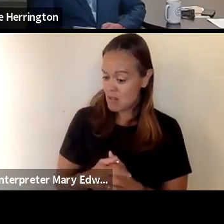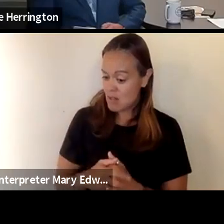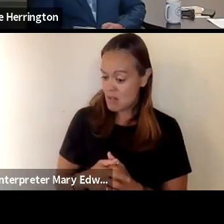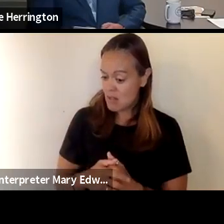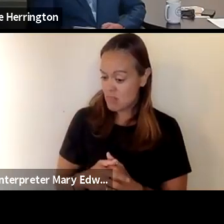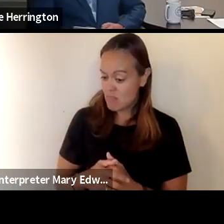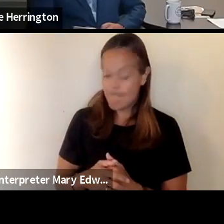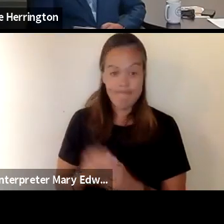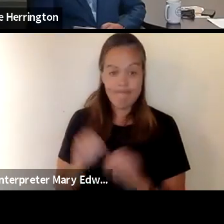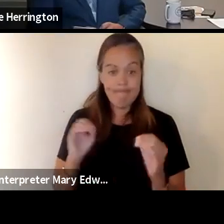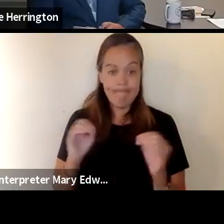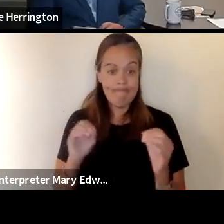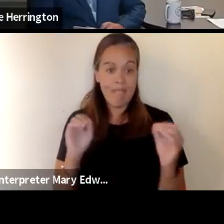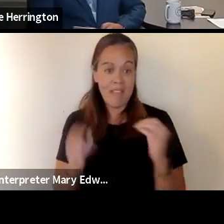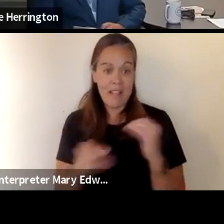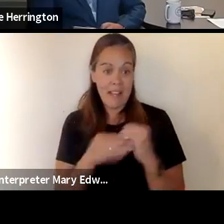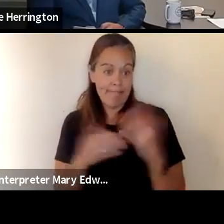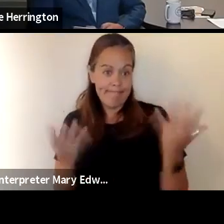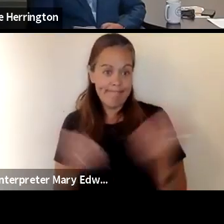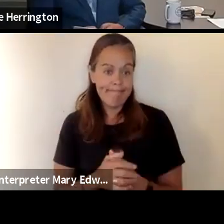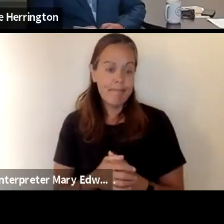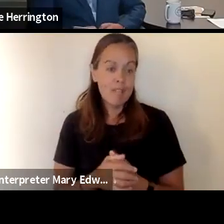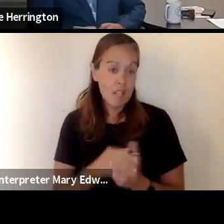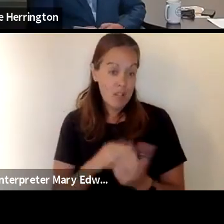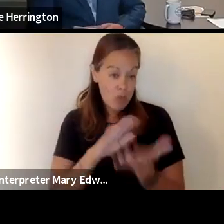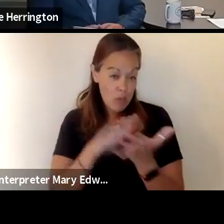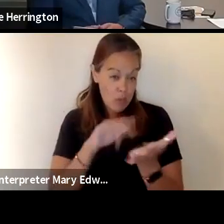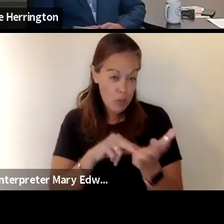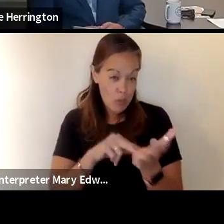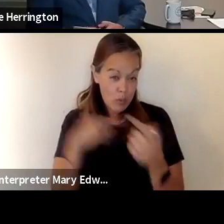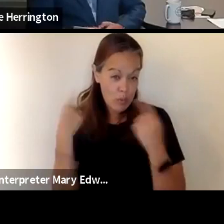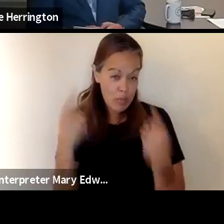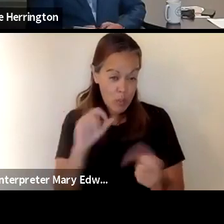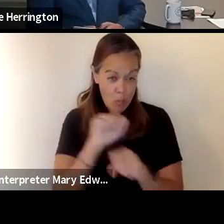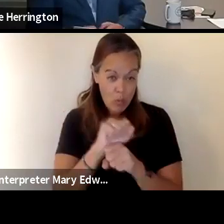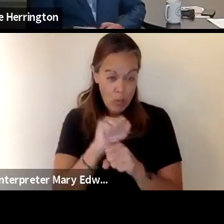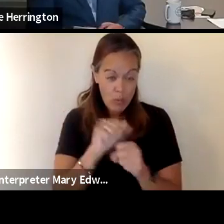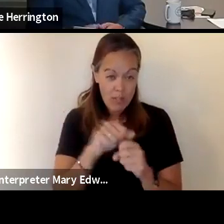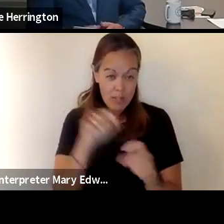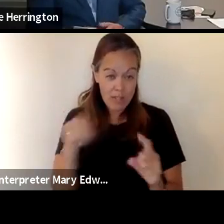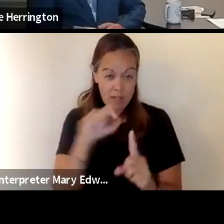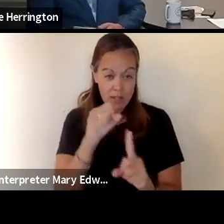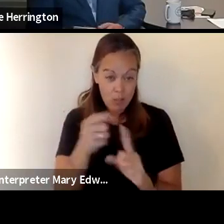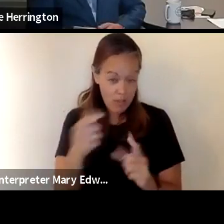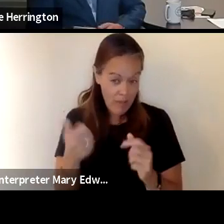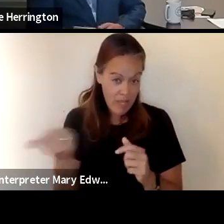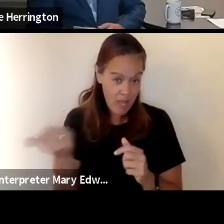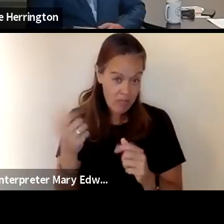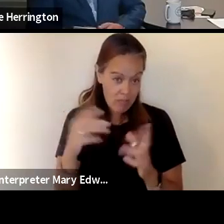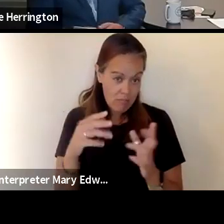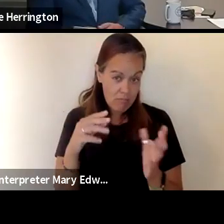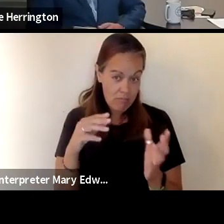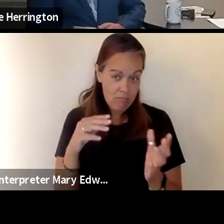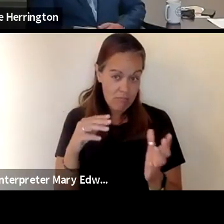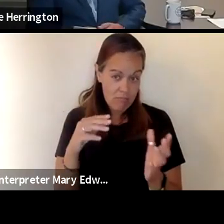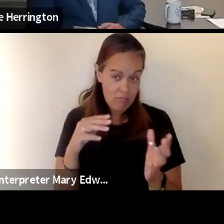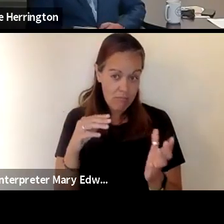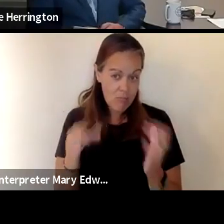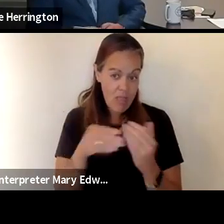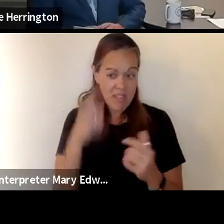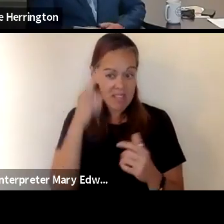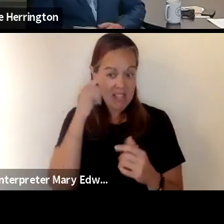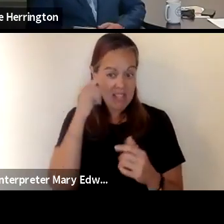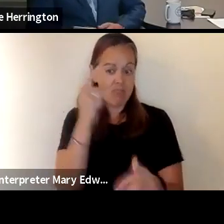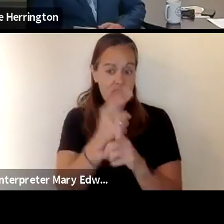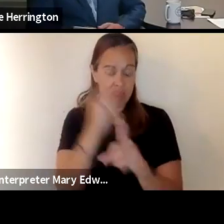no nothing to add i don't know if the the school nurses who have been working with these situations if they have anything else to add but but no i i think that's correct